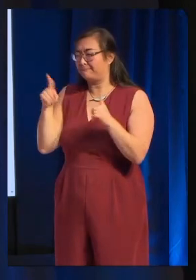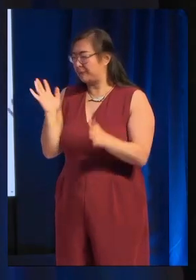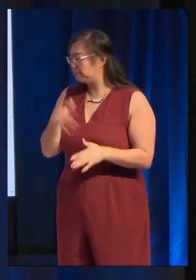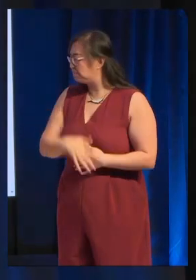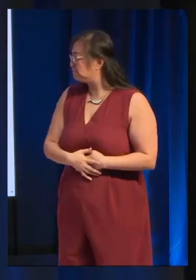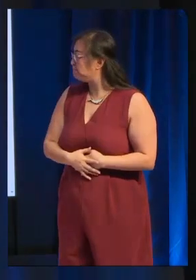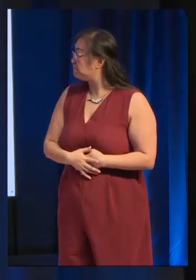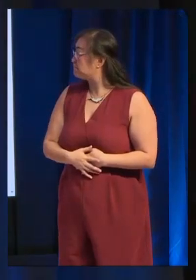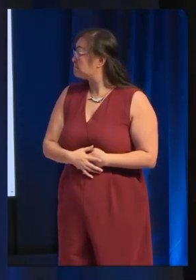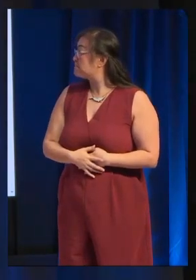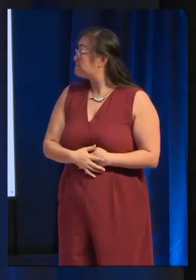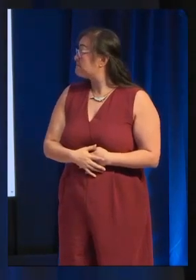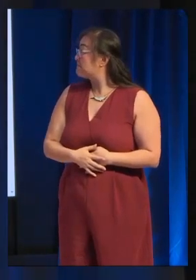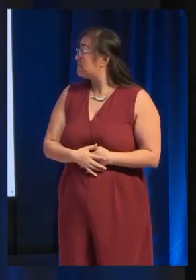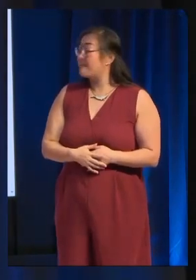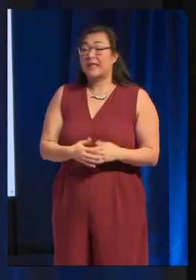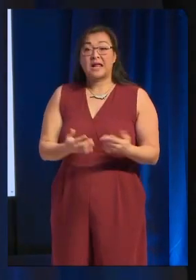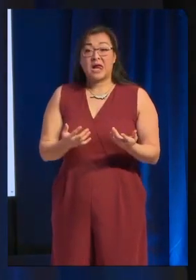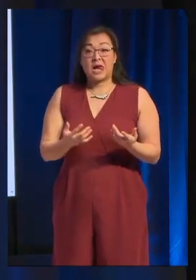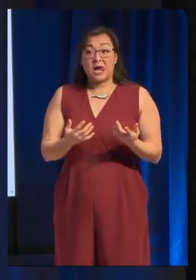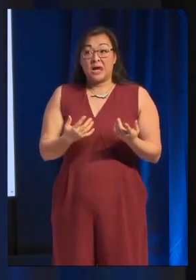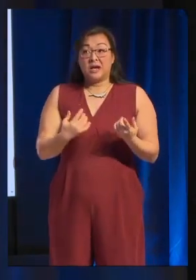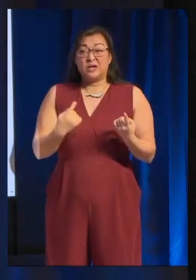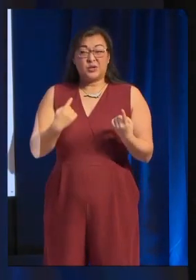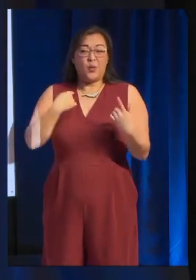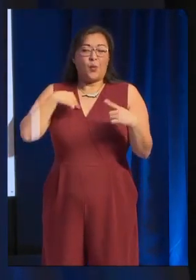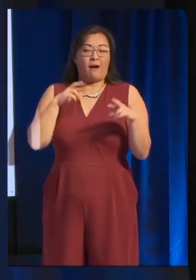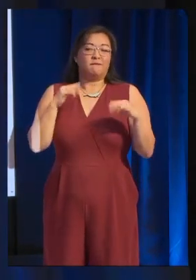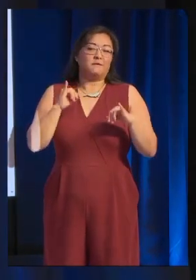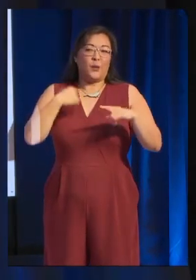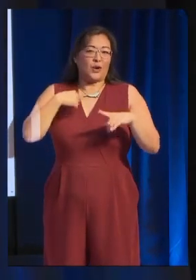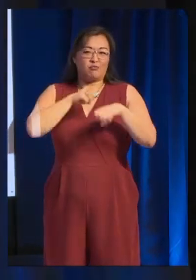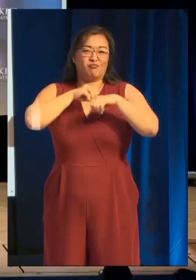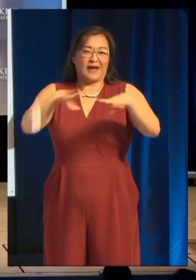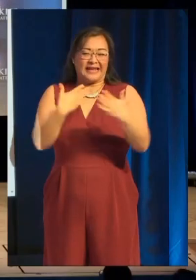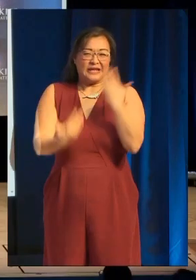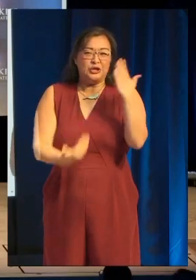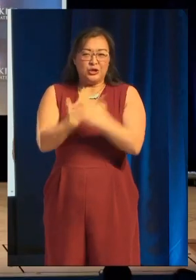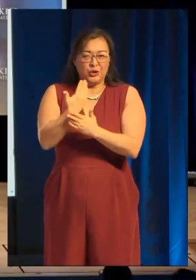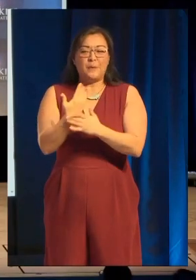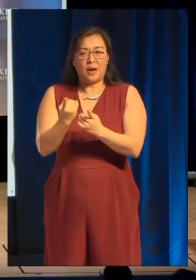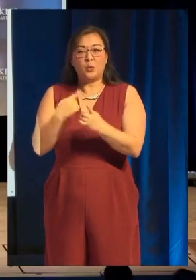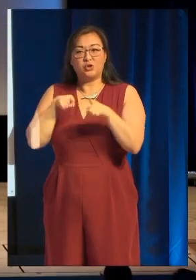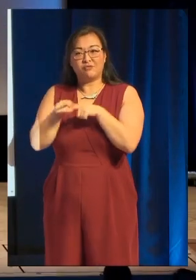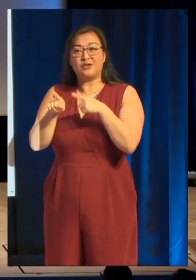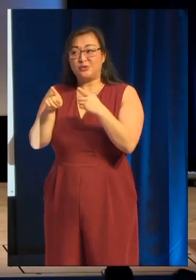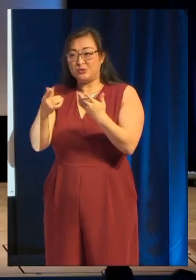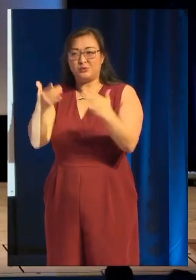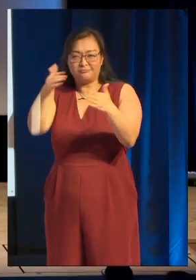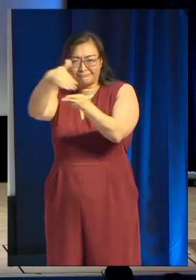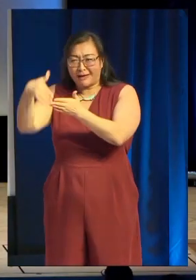We don't have anything coming out that's new soon, so I'm trying to raise the amount of followers on our publisher page. Please follow our publisher page.